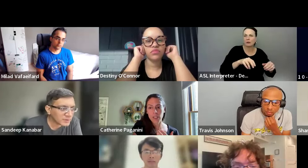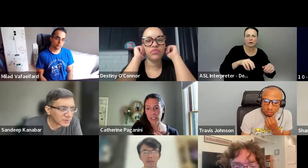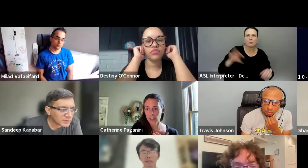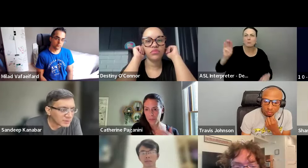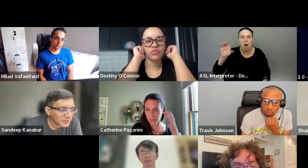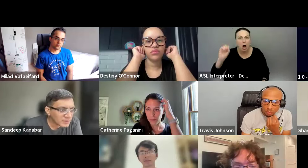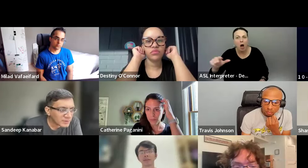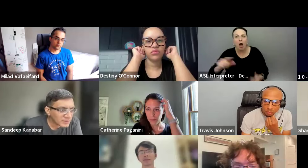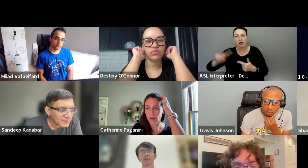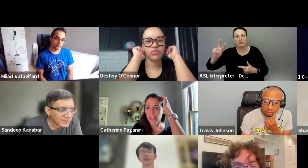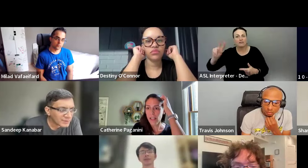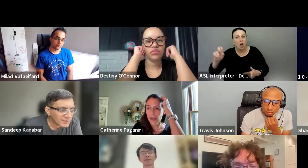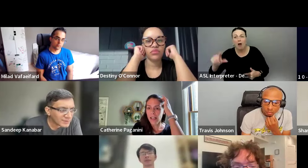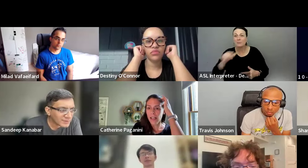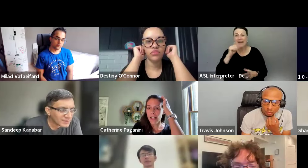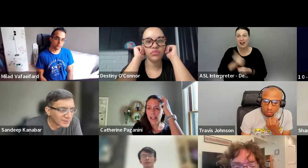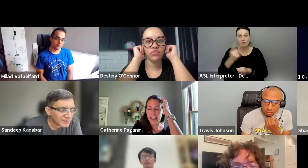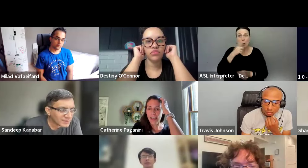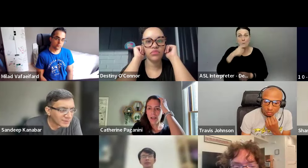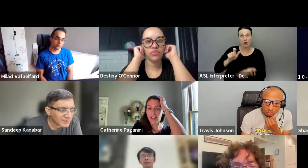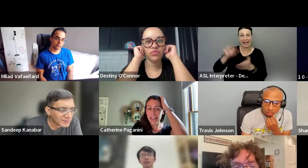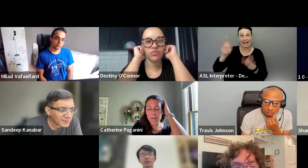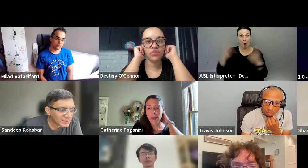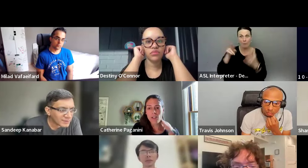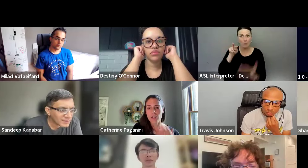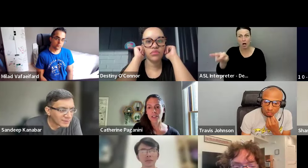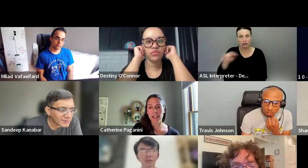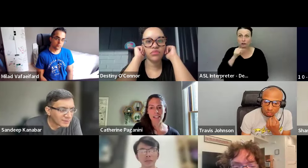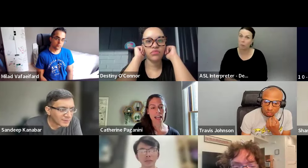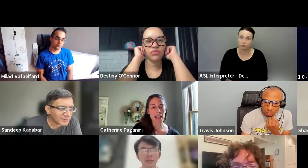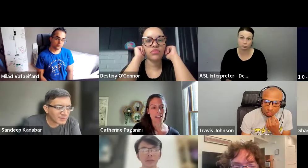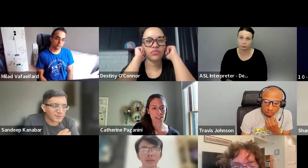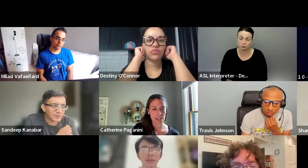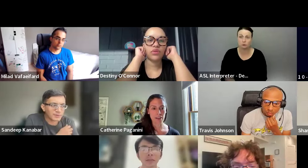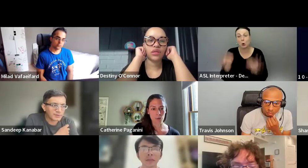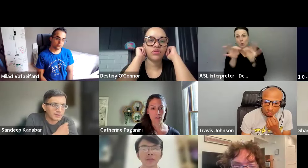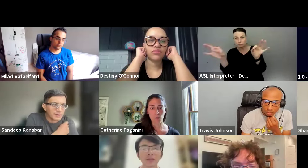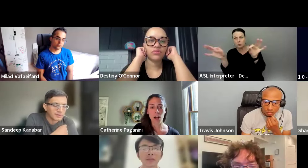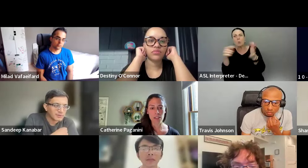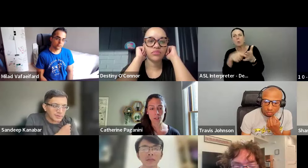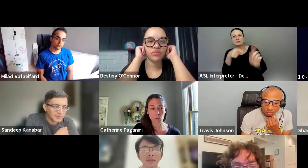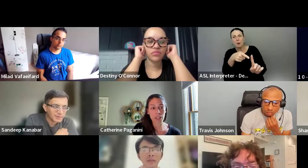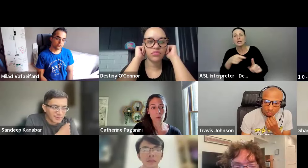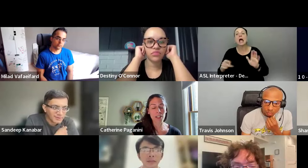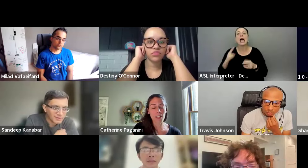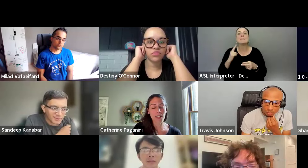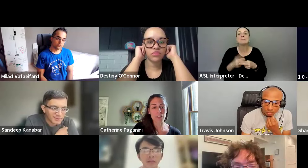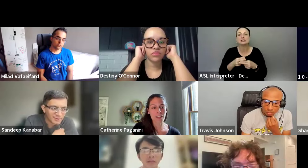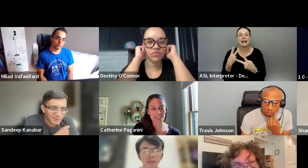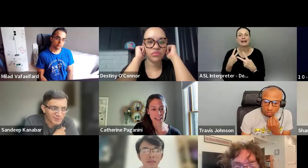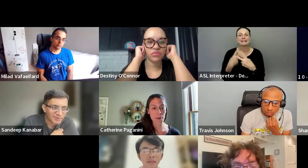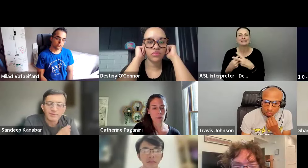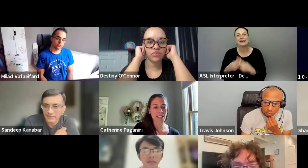everyone clicks. Right. Uh, and then mention and tag the CMCF whenever possible, because we want to